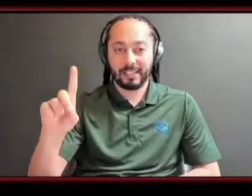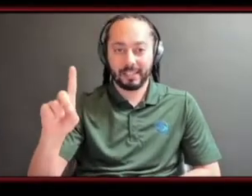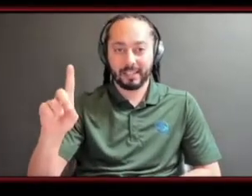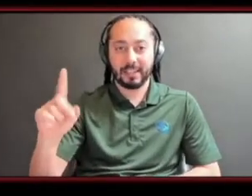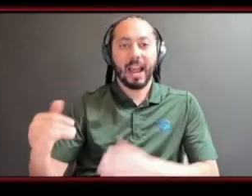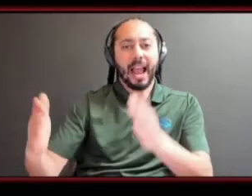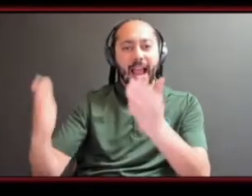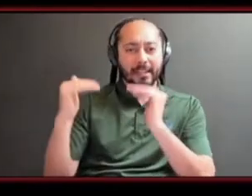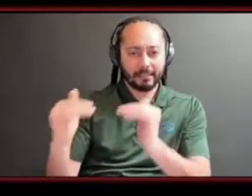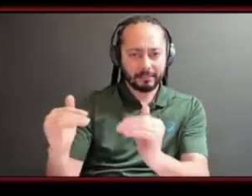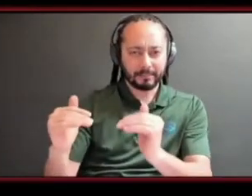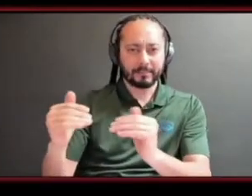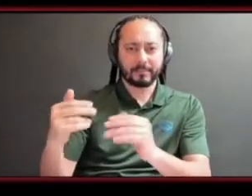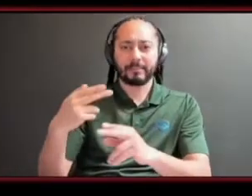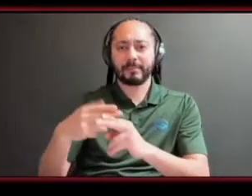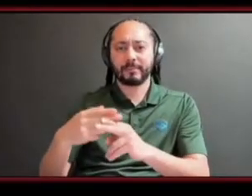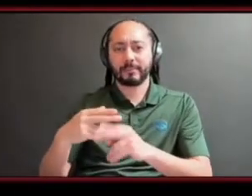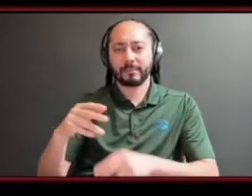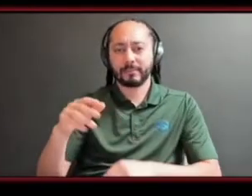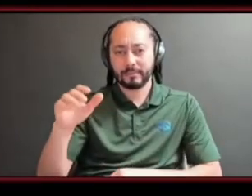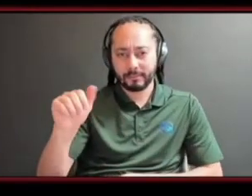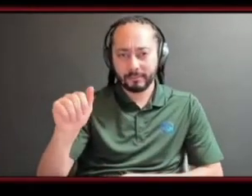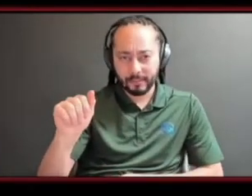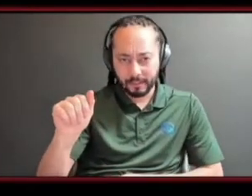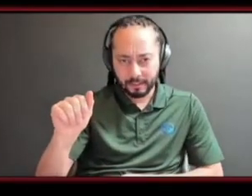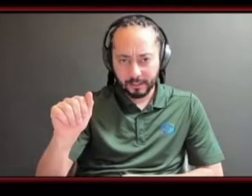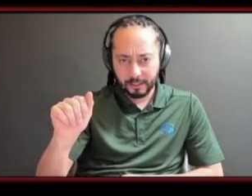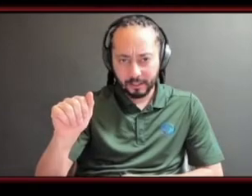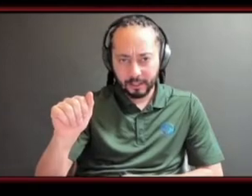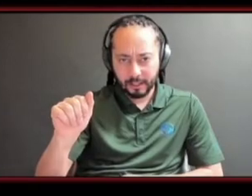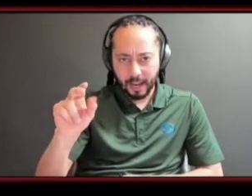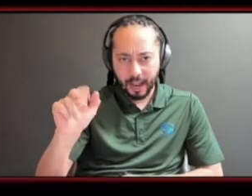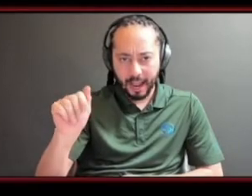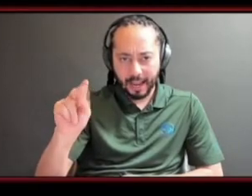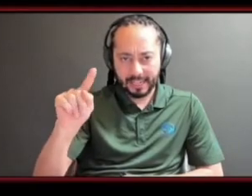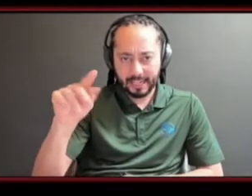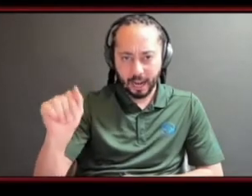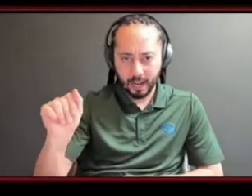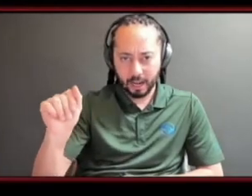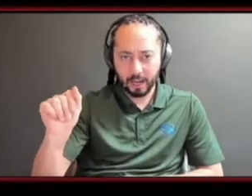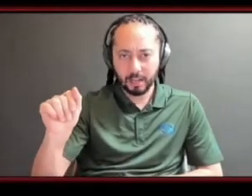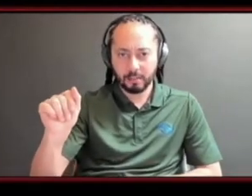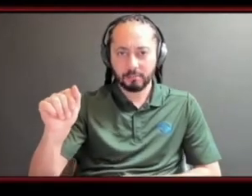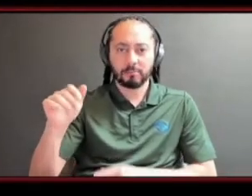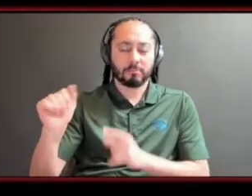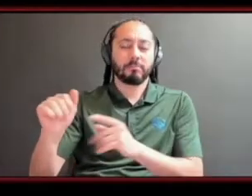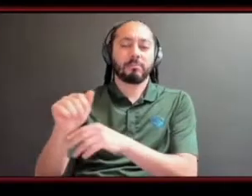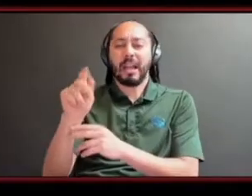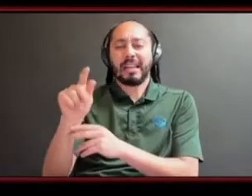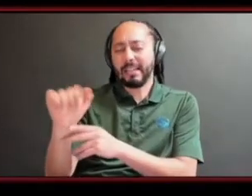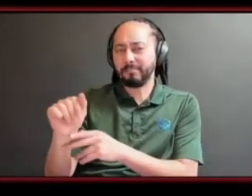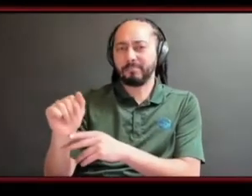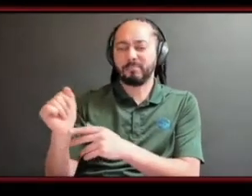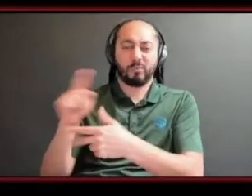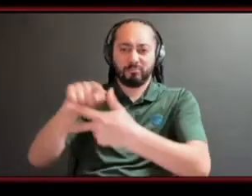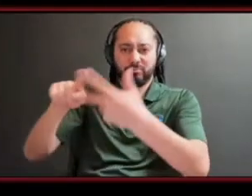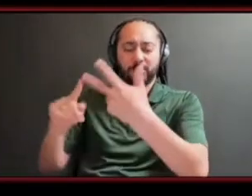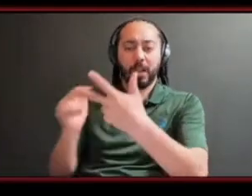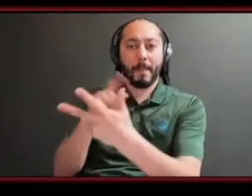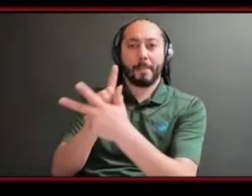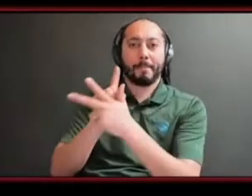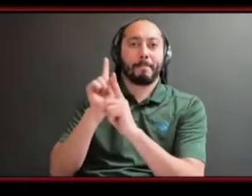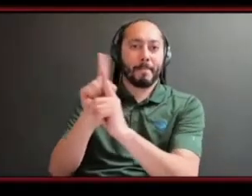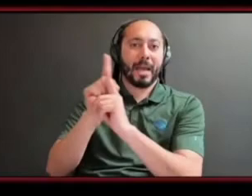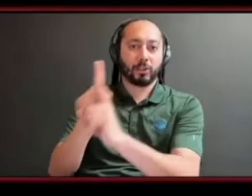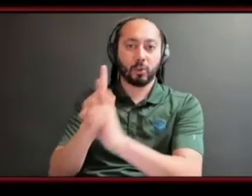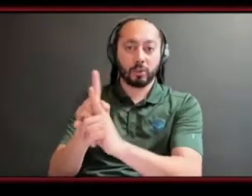you really need to hear from people that have been there and done that um you need to know what's out there and mentorship gives you that ability to